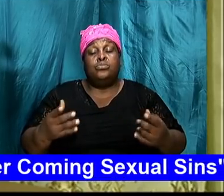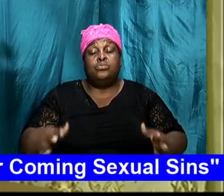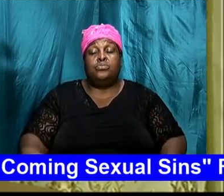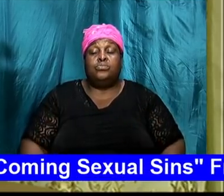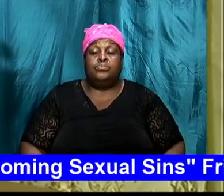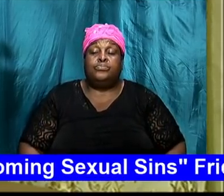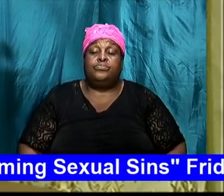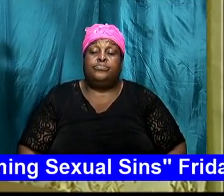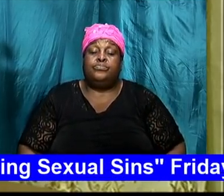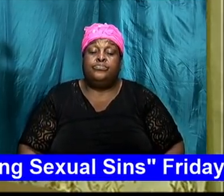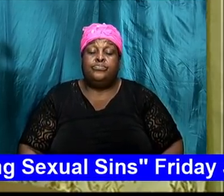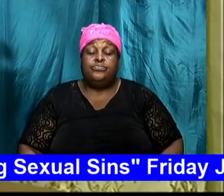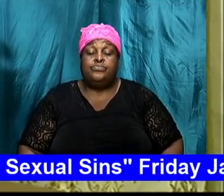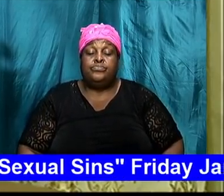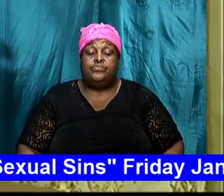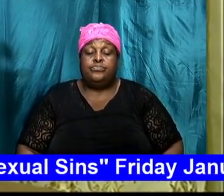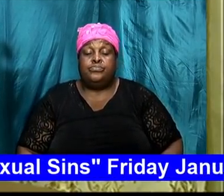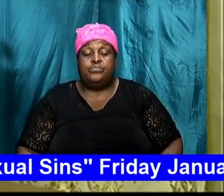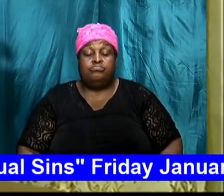amen